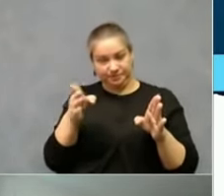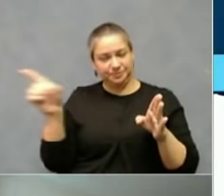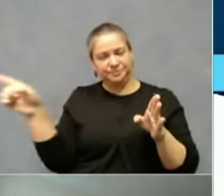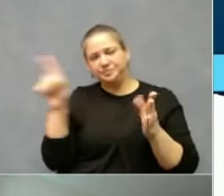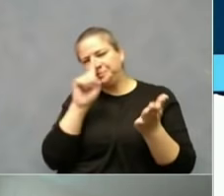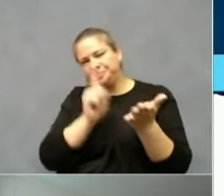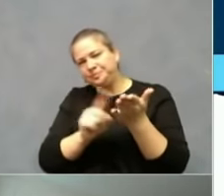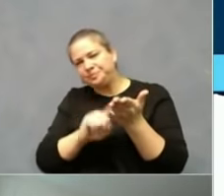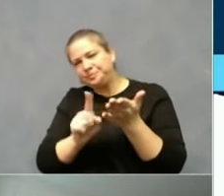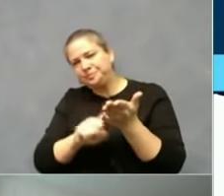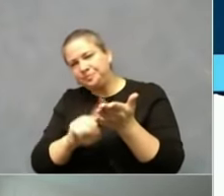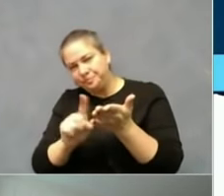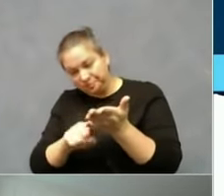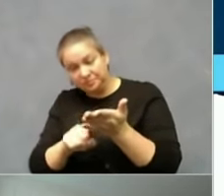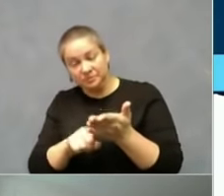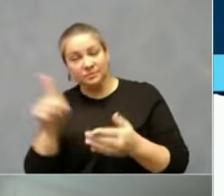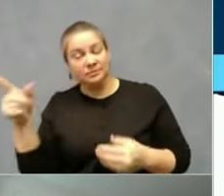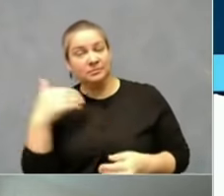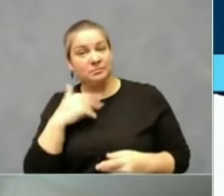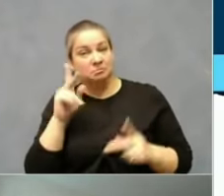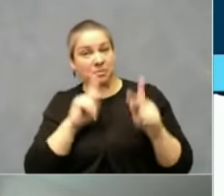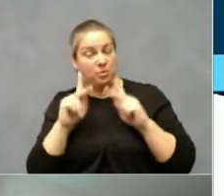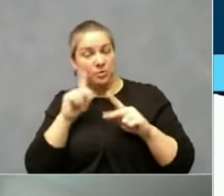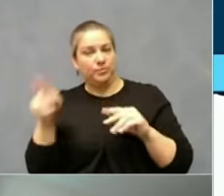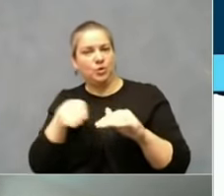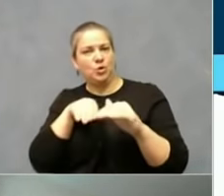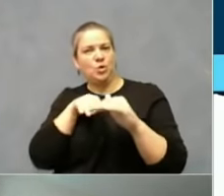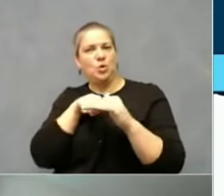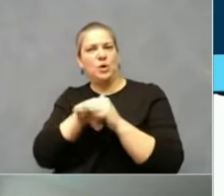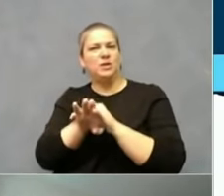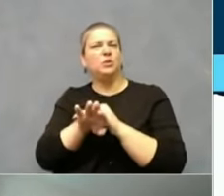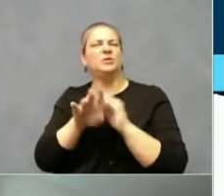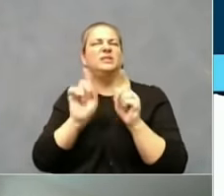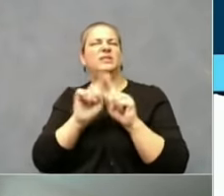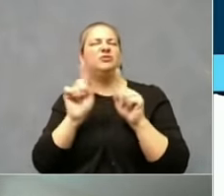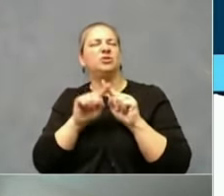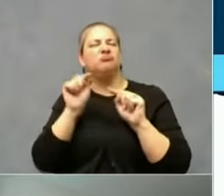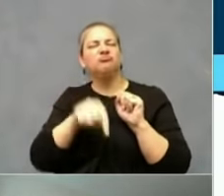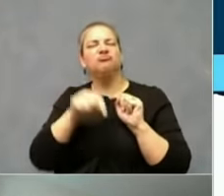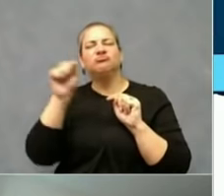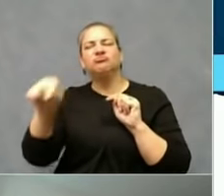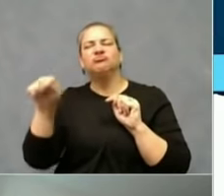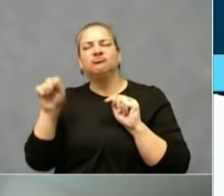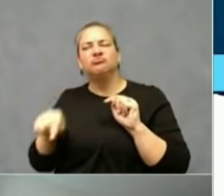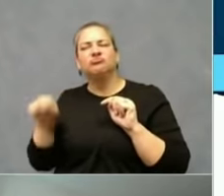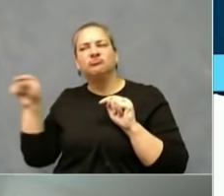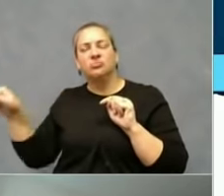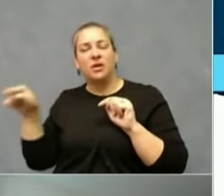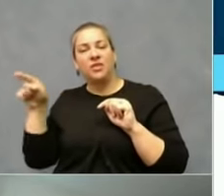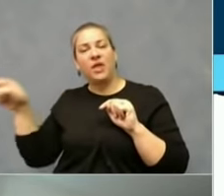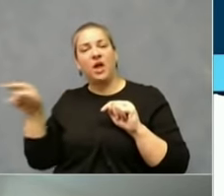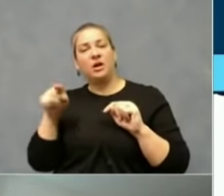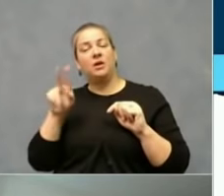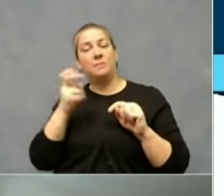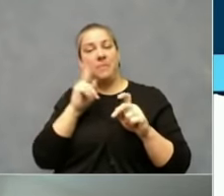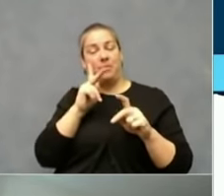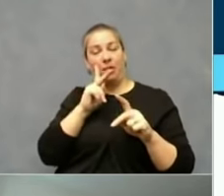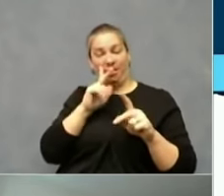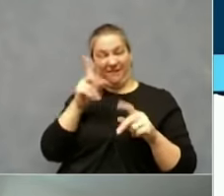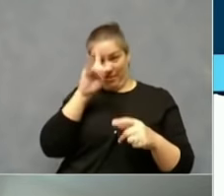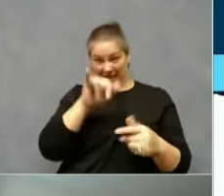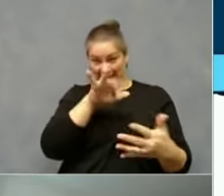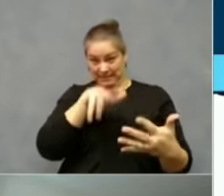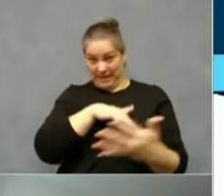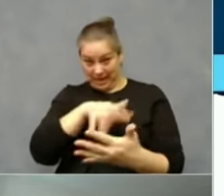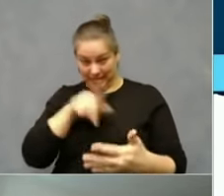folks go into different types of settings and observe how many or how the compliance was with the